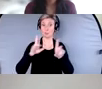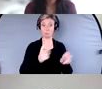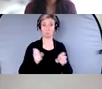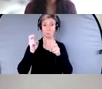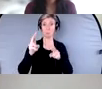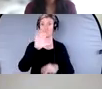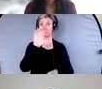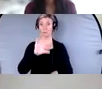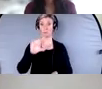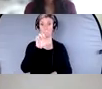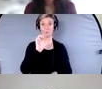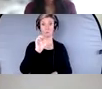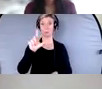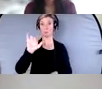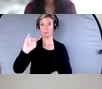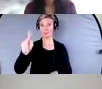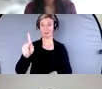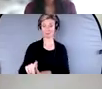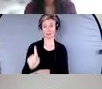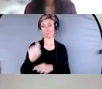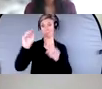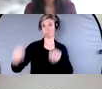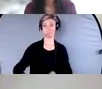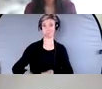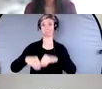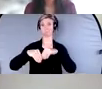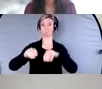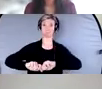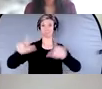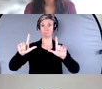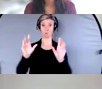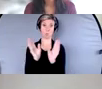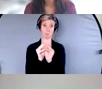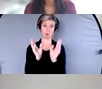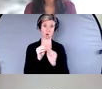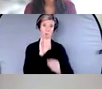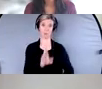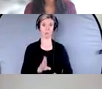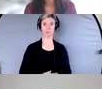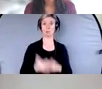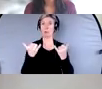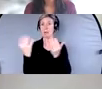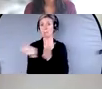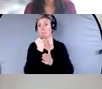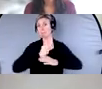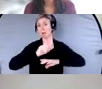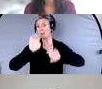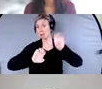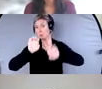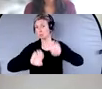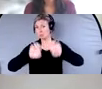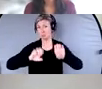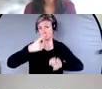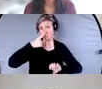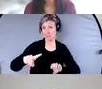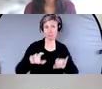right to the webinar page. Um, and again, just the evaluation. If you take, it's not even a minute, probably take you half a minute just to answer.